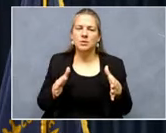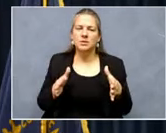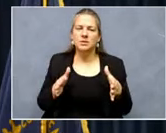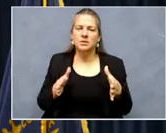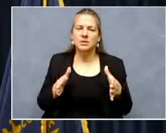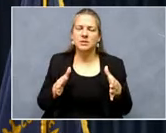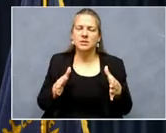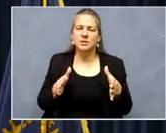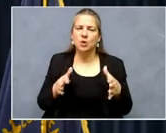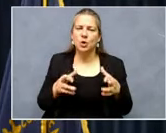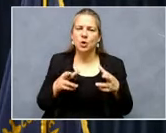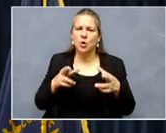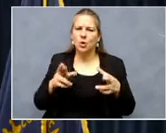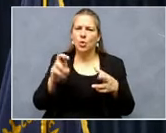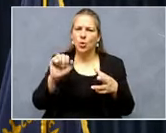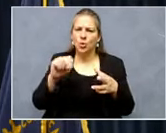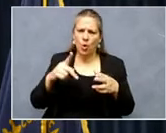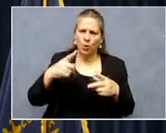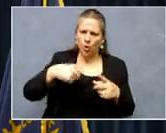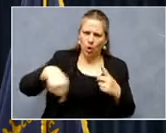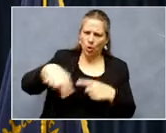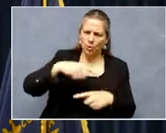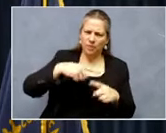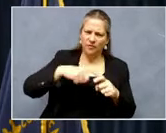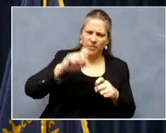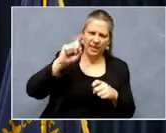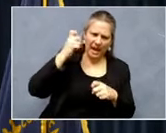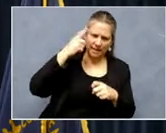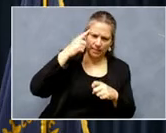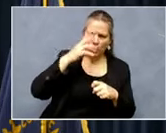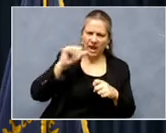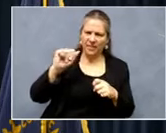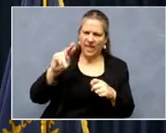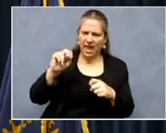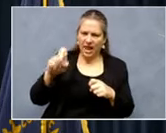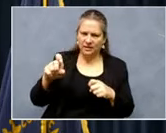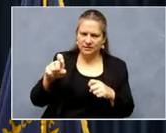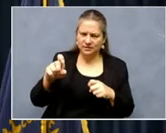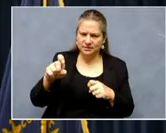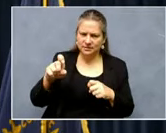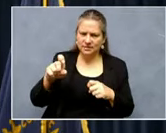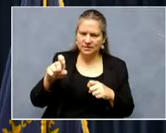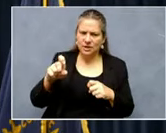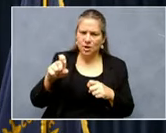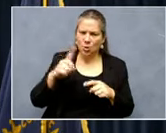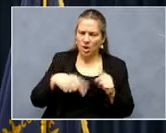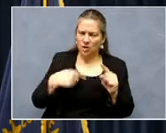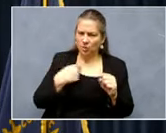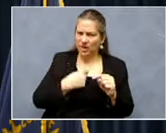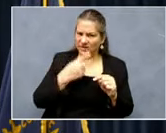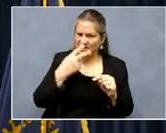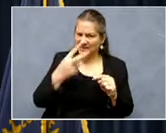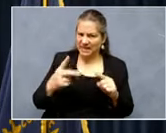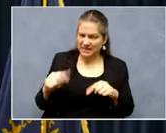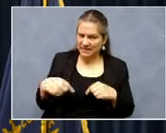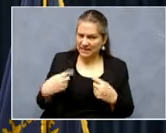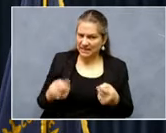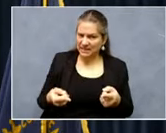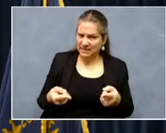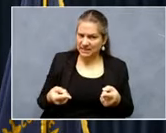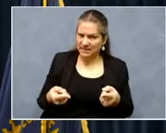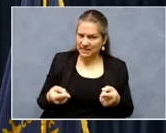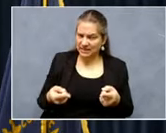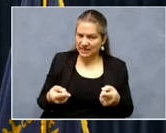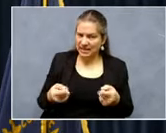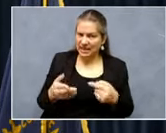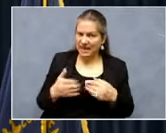road, the loop that is between the Capitol and the annex. And what have we seen since, um, even